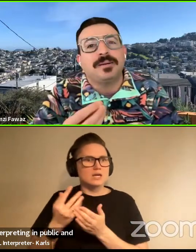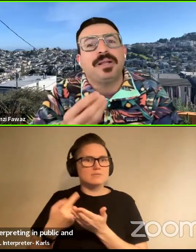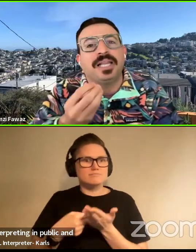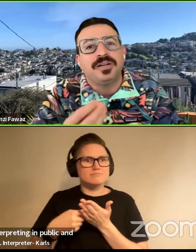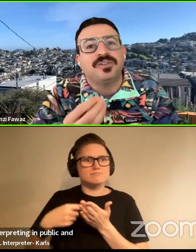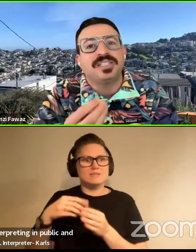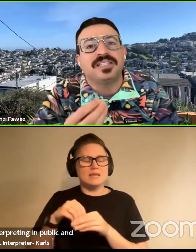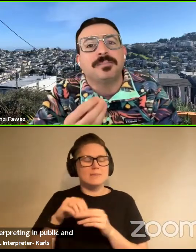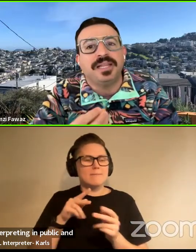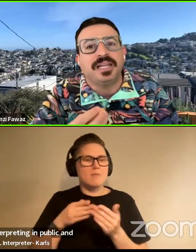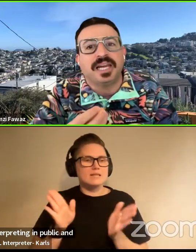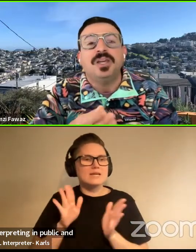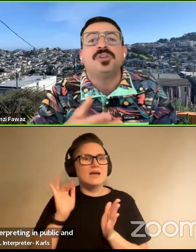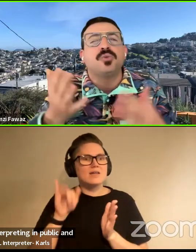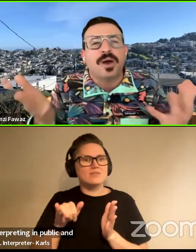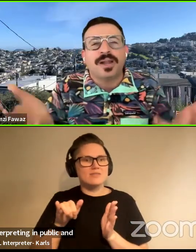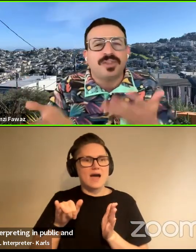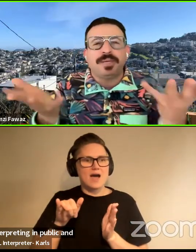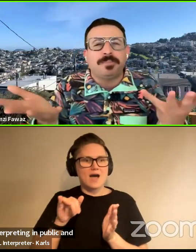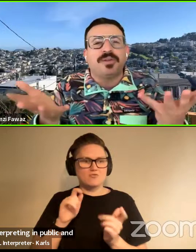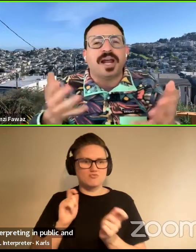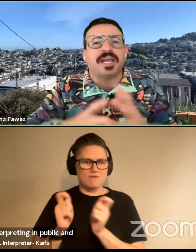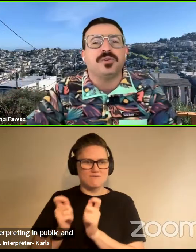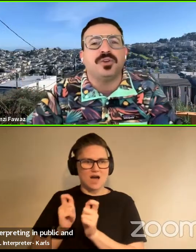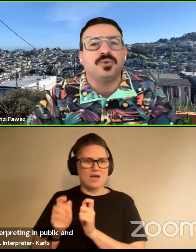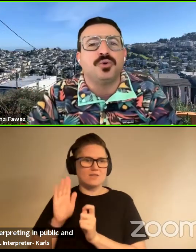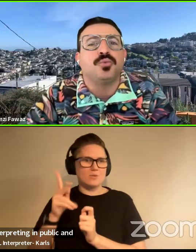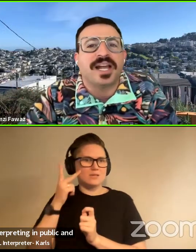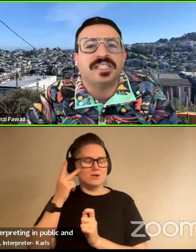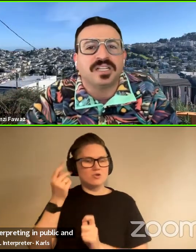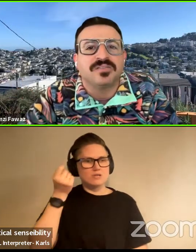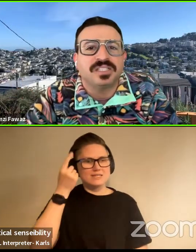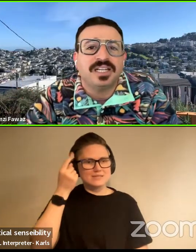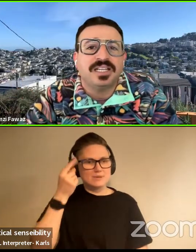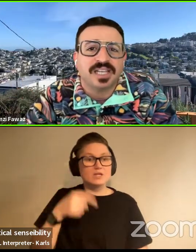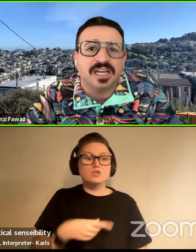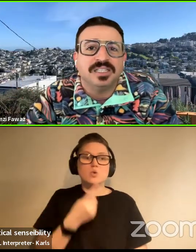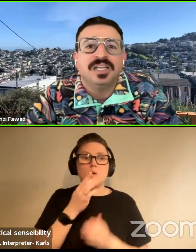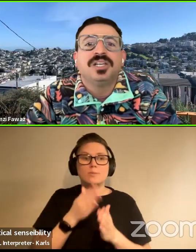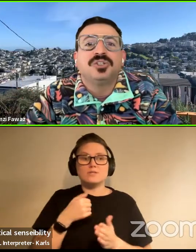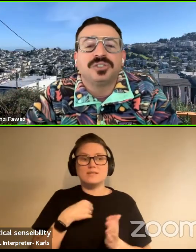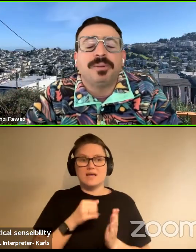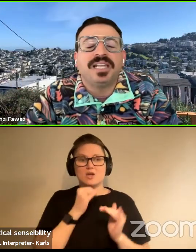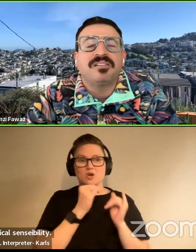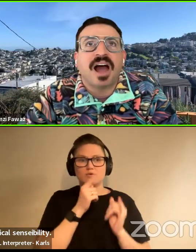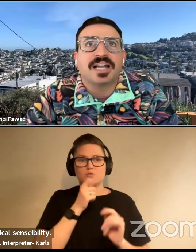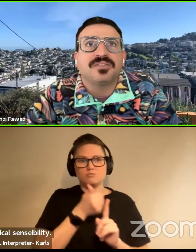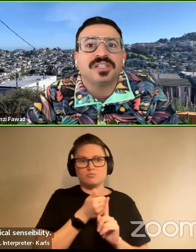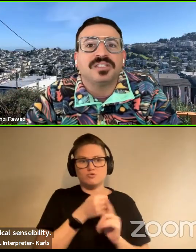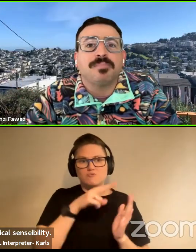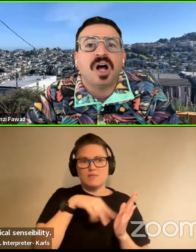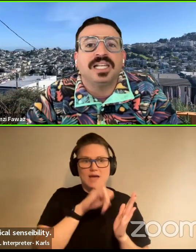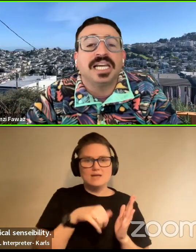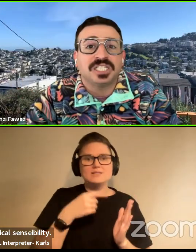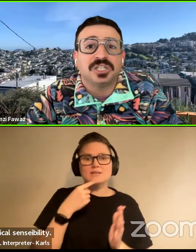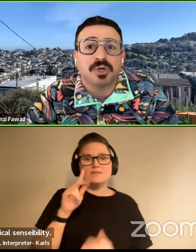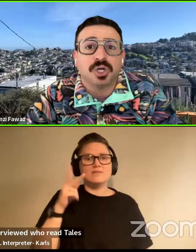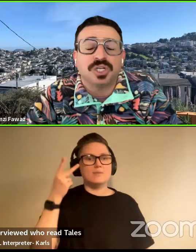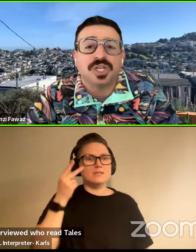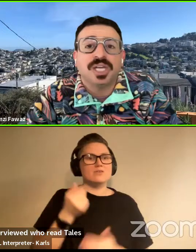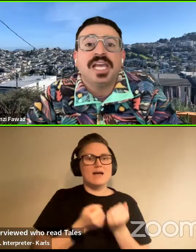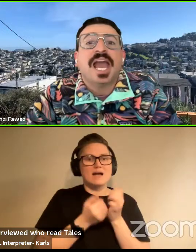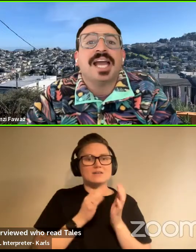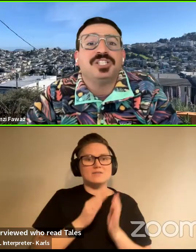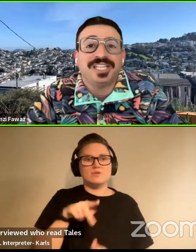refined their political sensibility. So one of the people that I interviewed who read Tales of the City said, to the political activist Paula